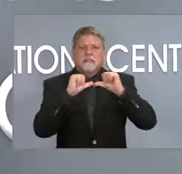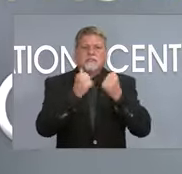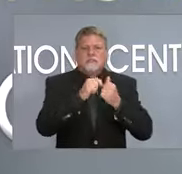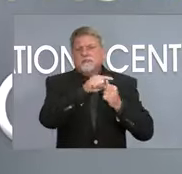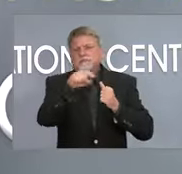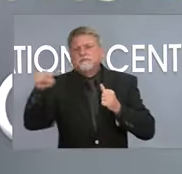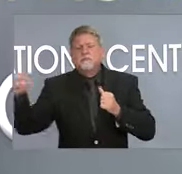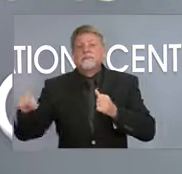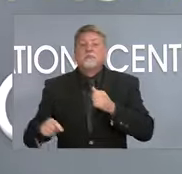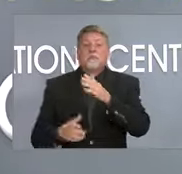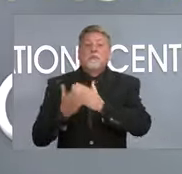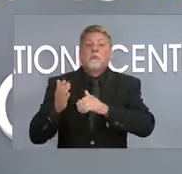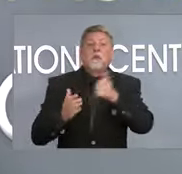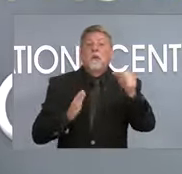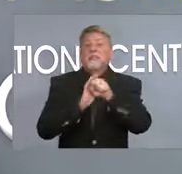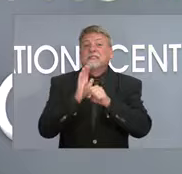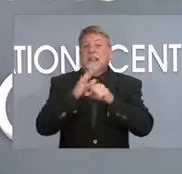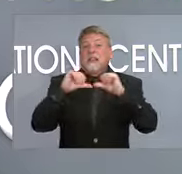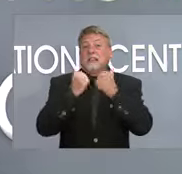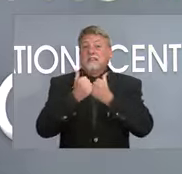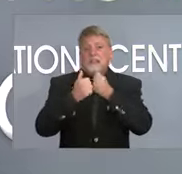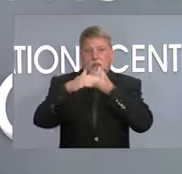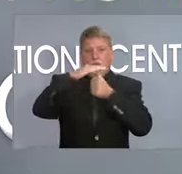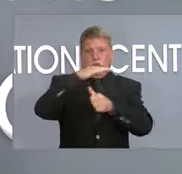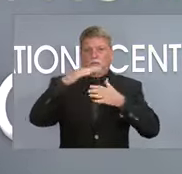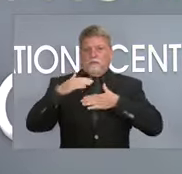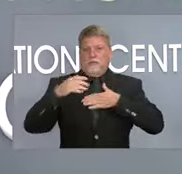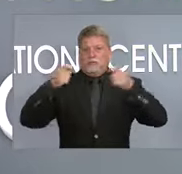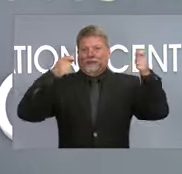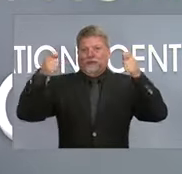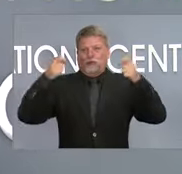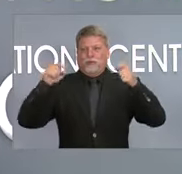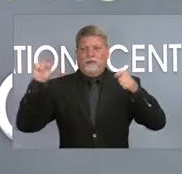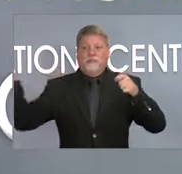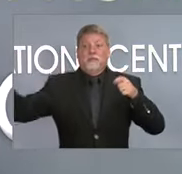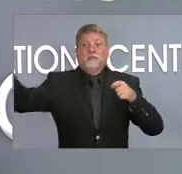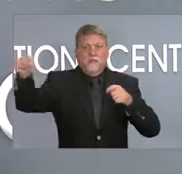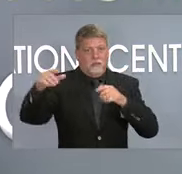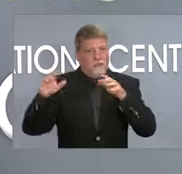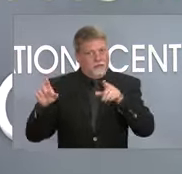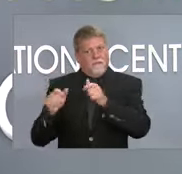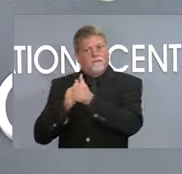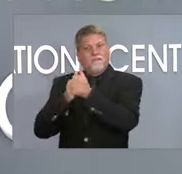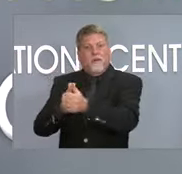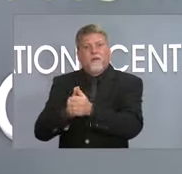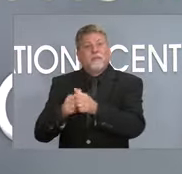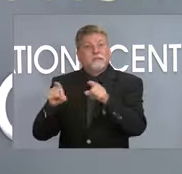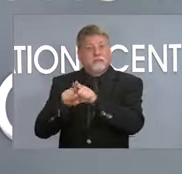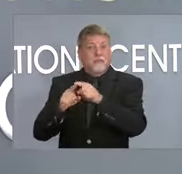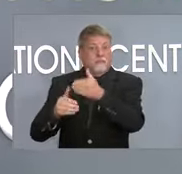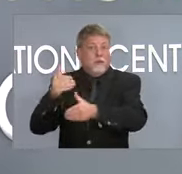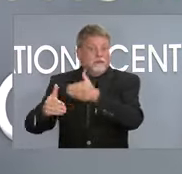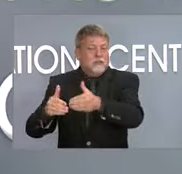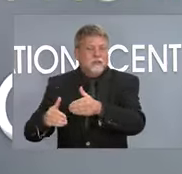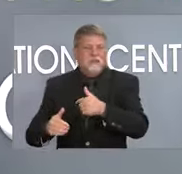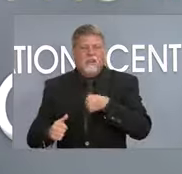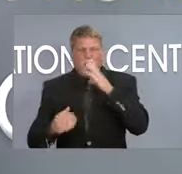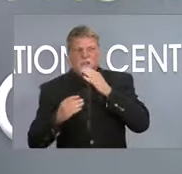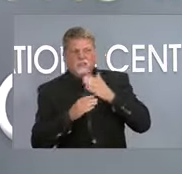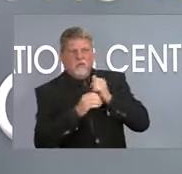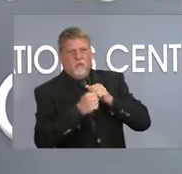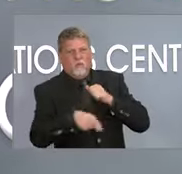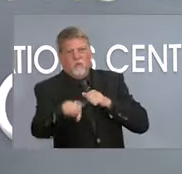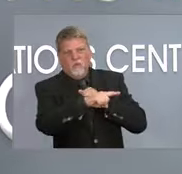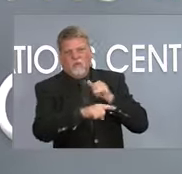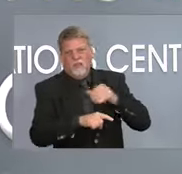state agencies outside of the governor's cabinet that have begun this process, and we're keeping up with that, too. And that's good. And we want to